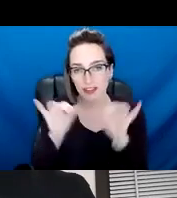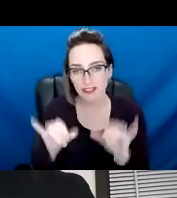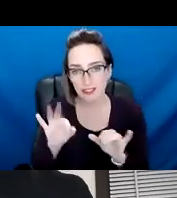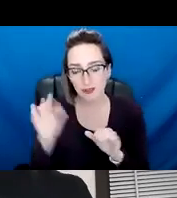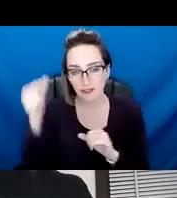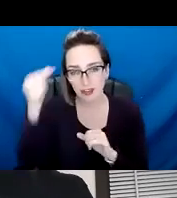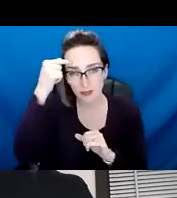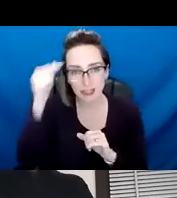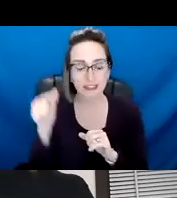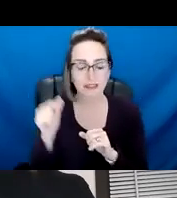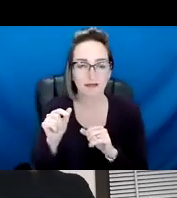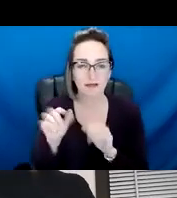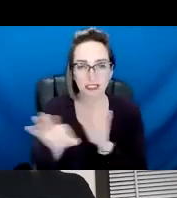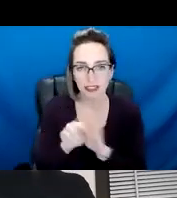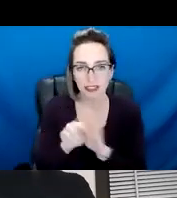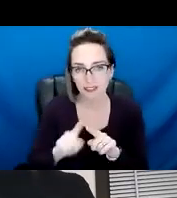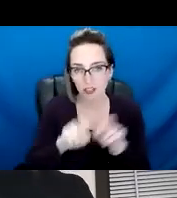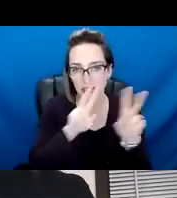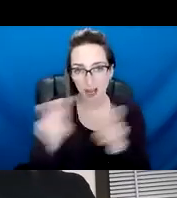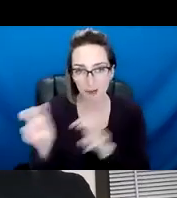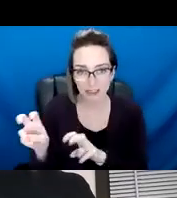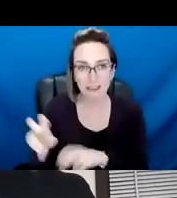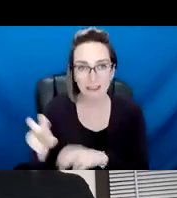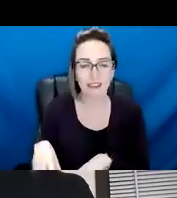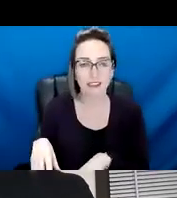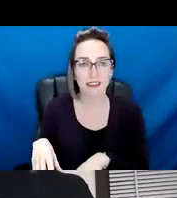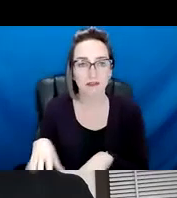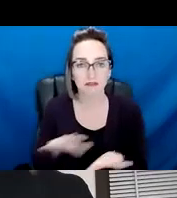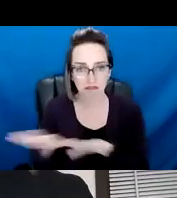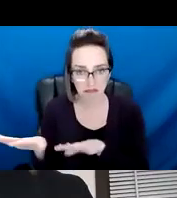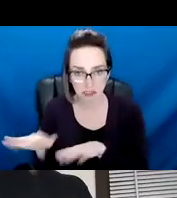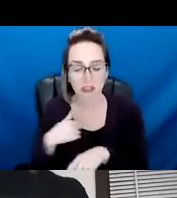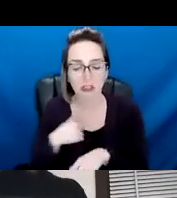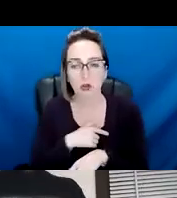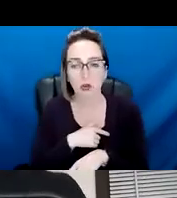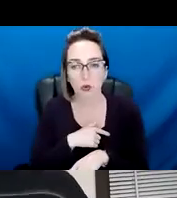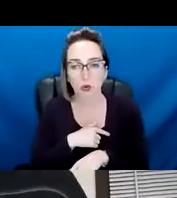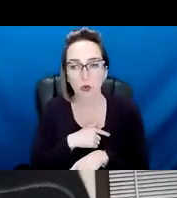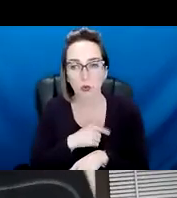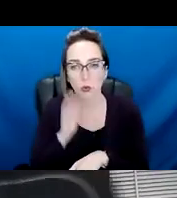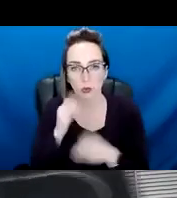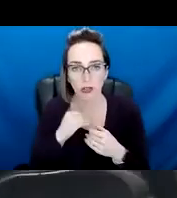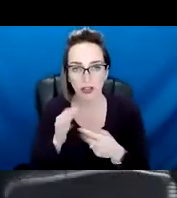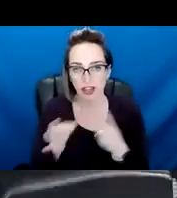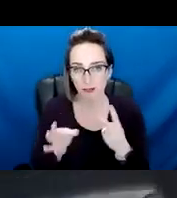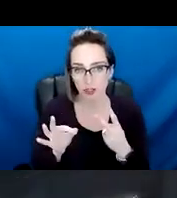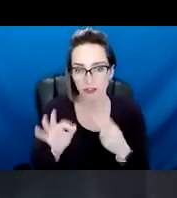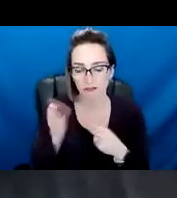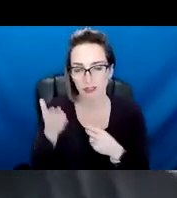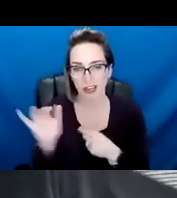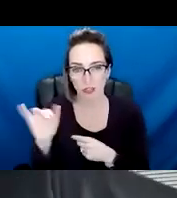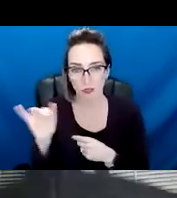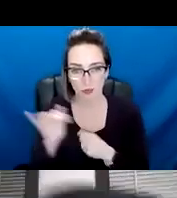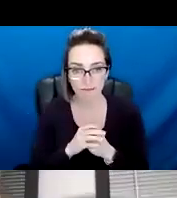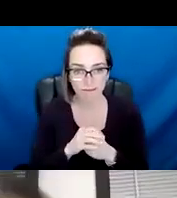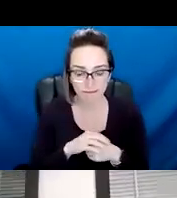and selecting different topics that you want to stay engaged on. Um, we will have, um, uh, an option there for folks to plug into as